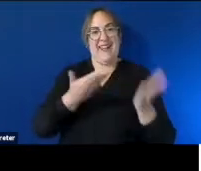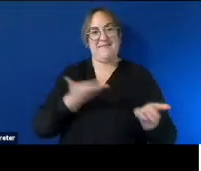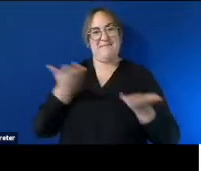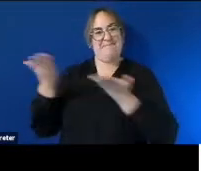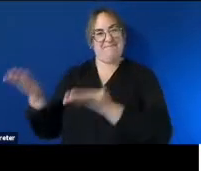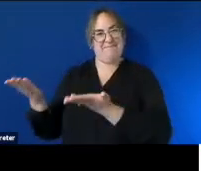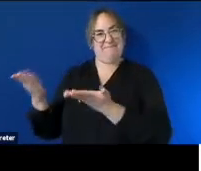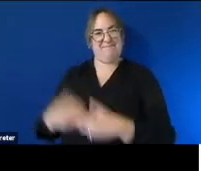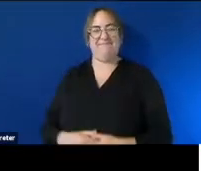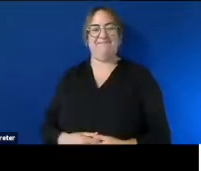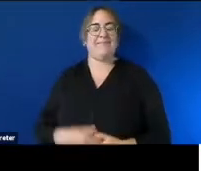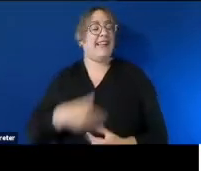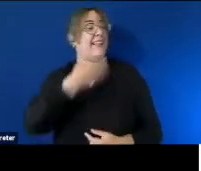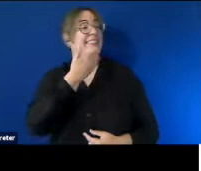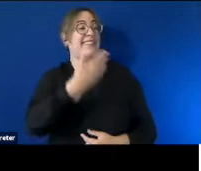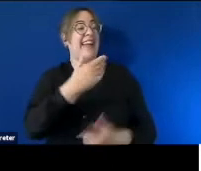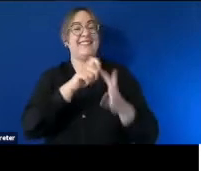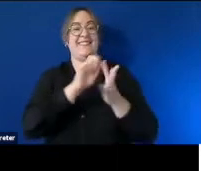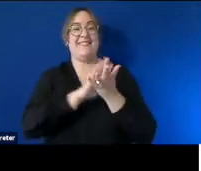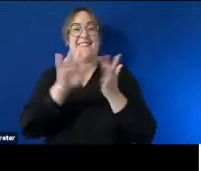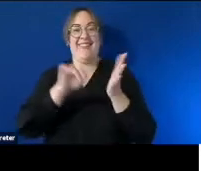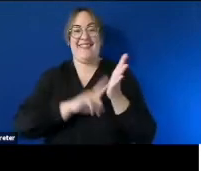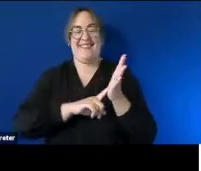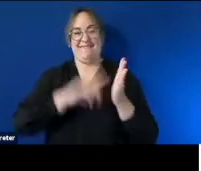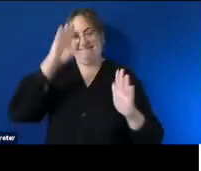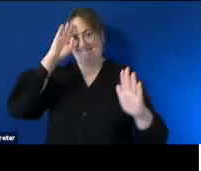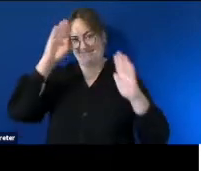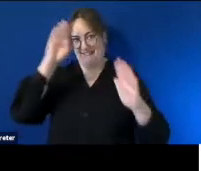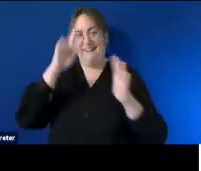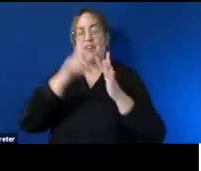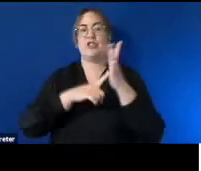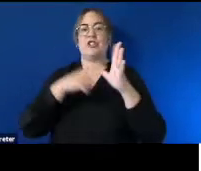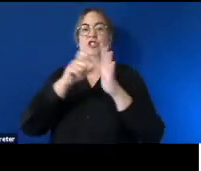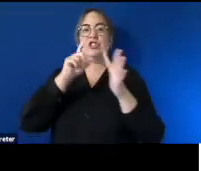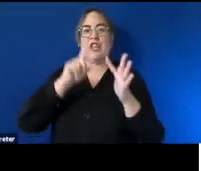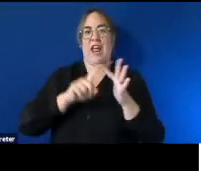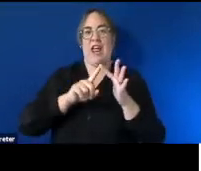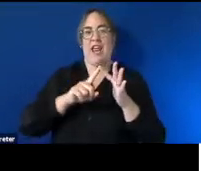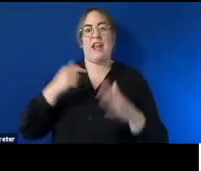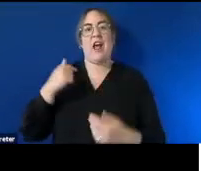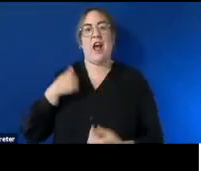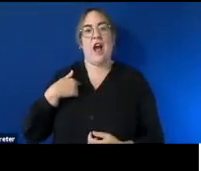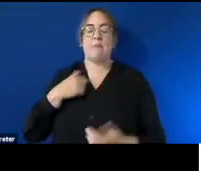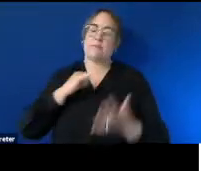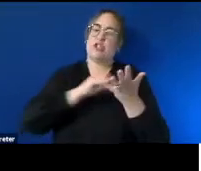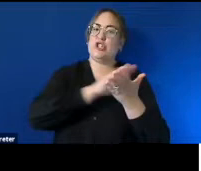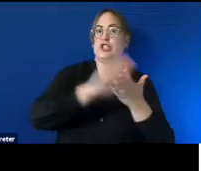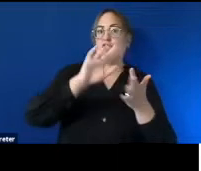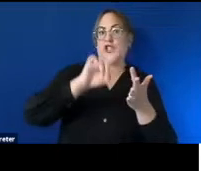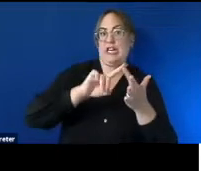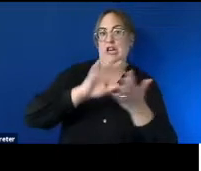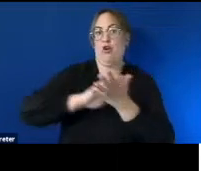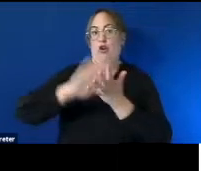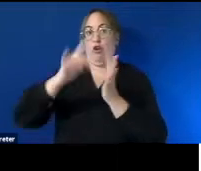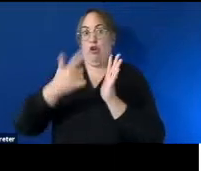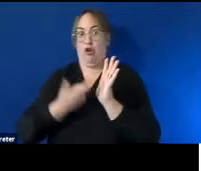thank you phil hi everybody my name is jade mykonos my pronouns are she and her i'm privileged to